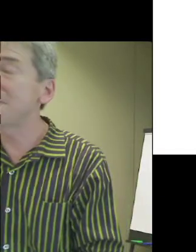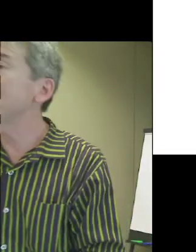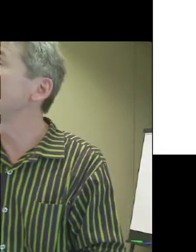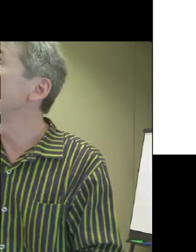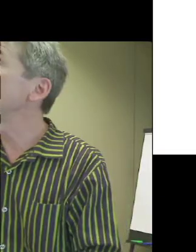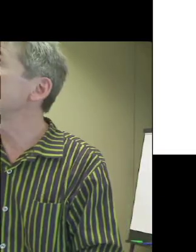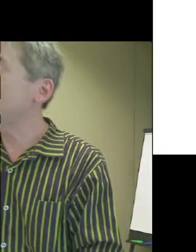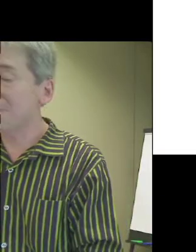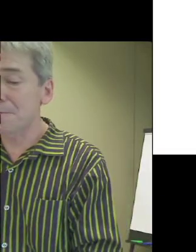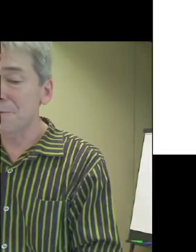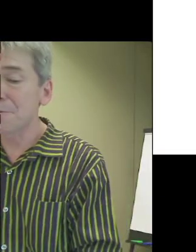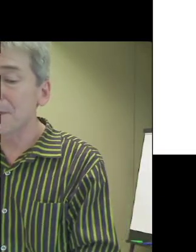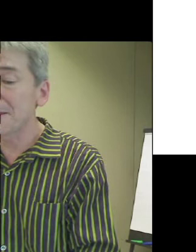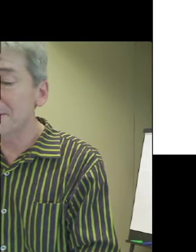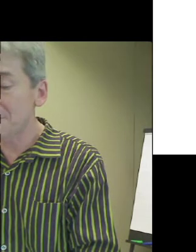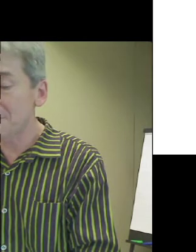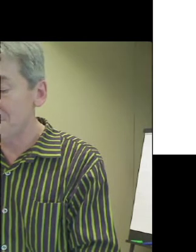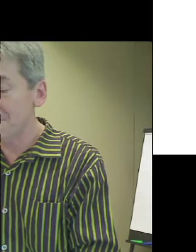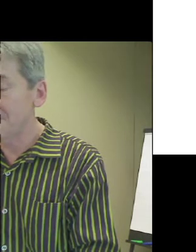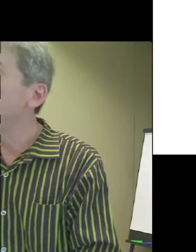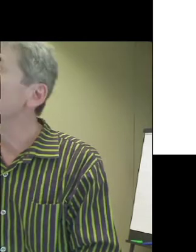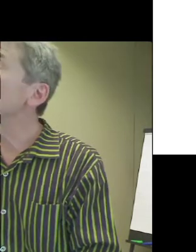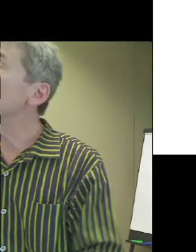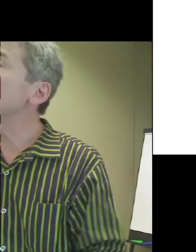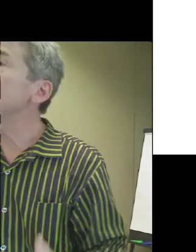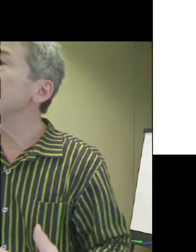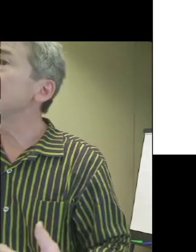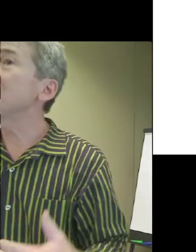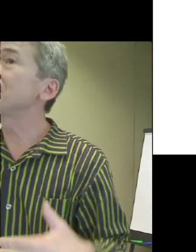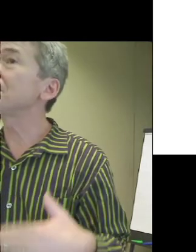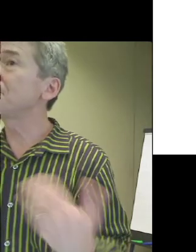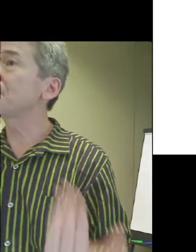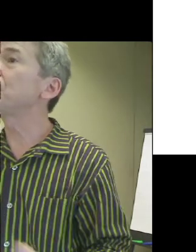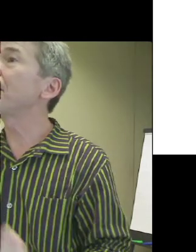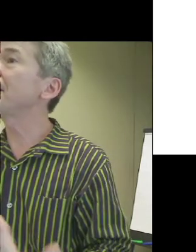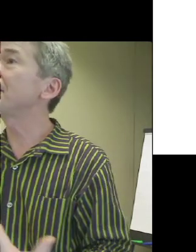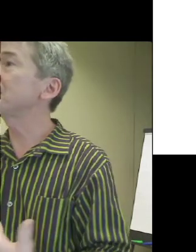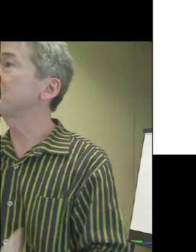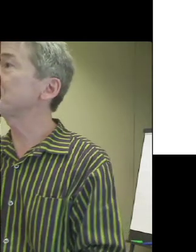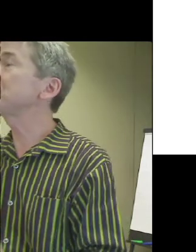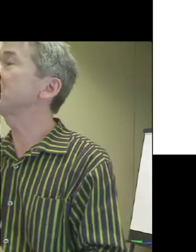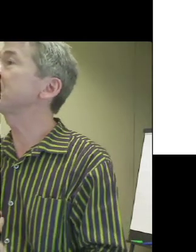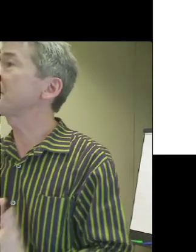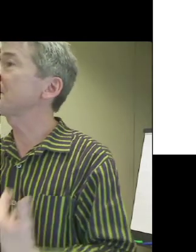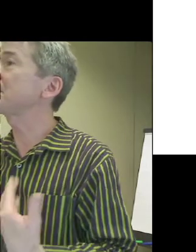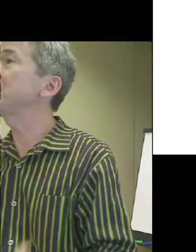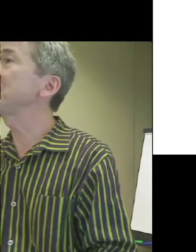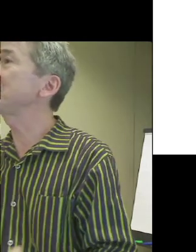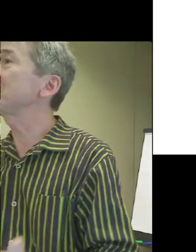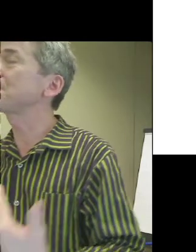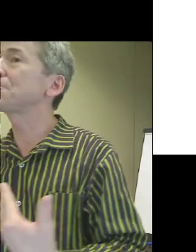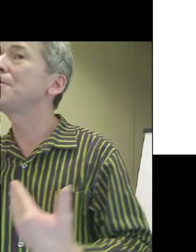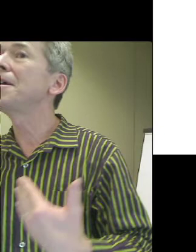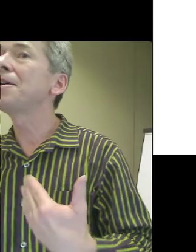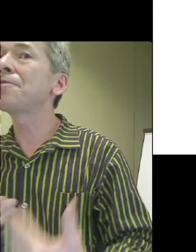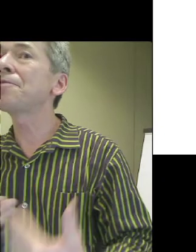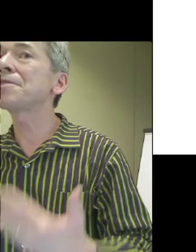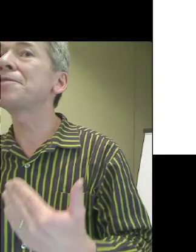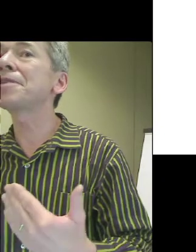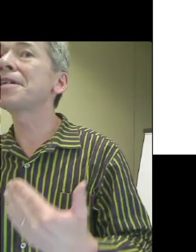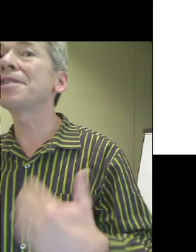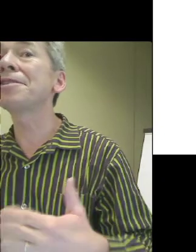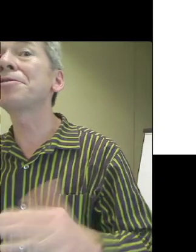digital media. Just to give you one example. We also need to learn to look more widely to the social sector, to research, to